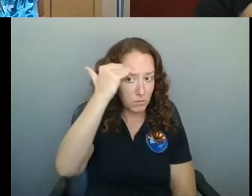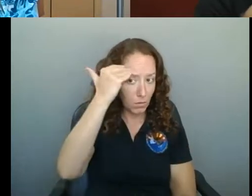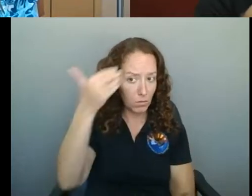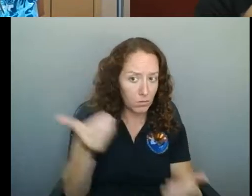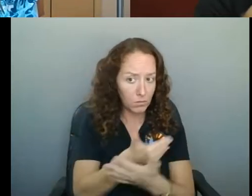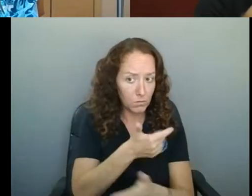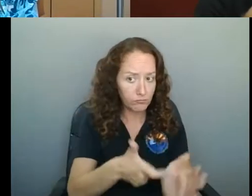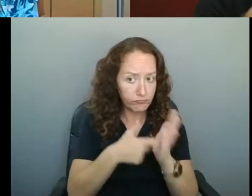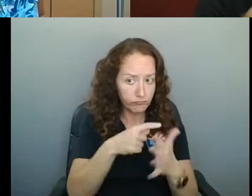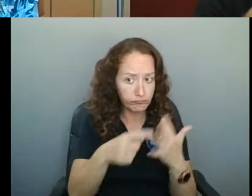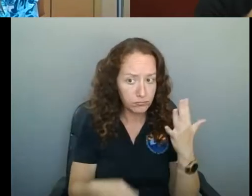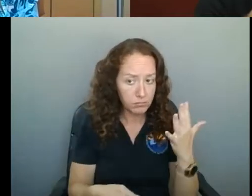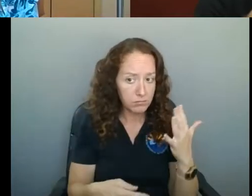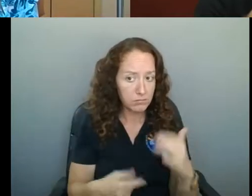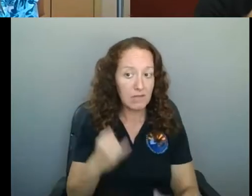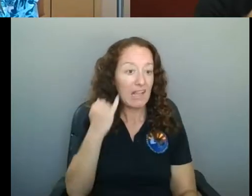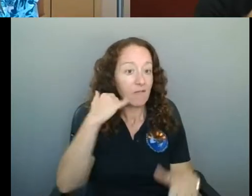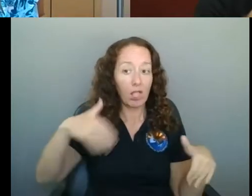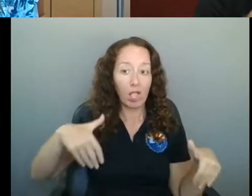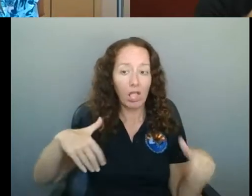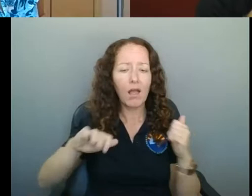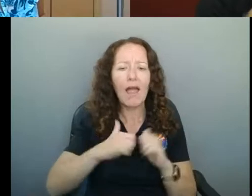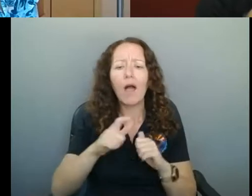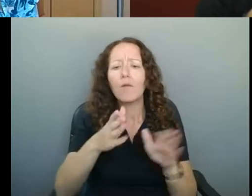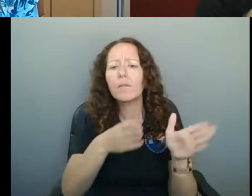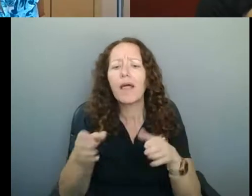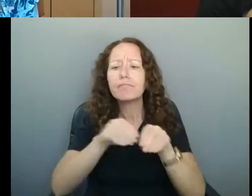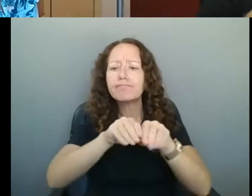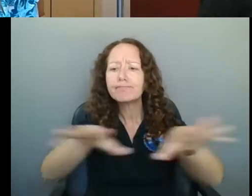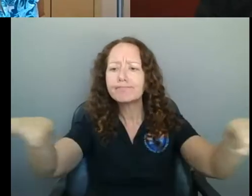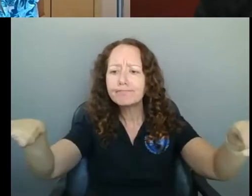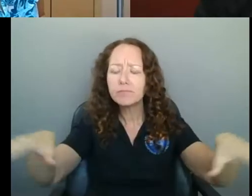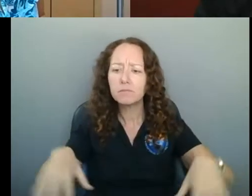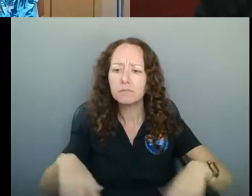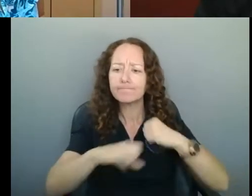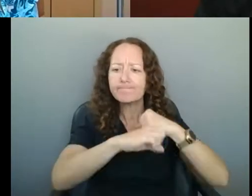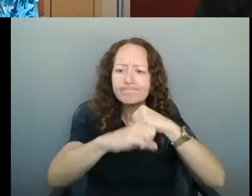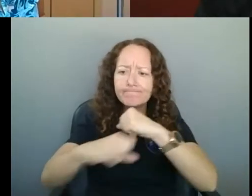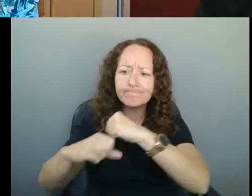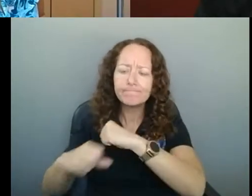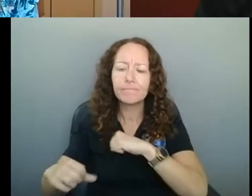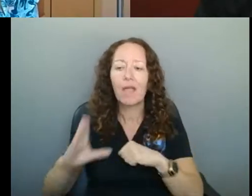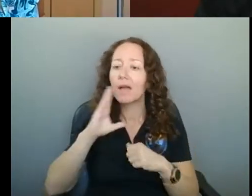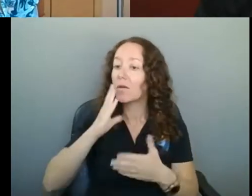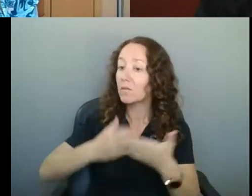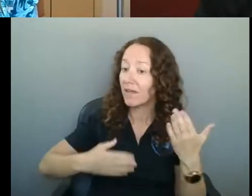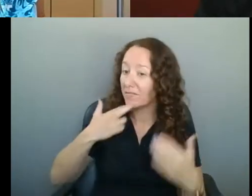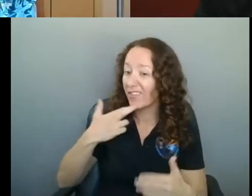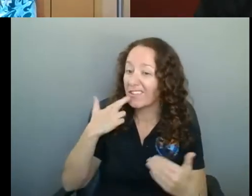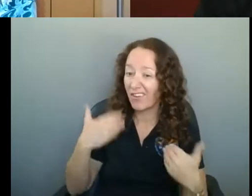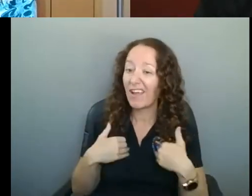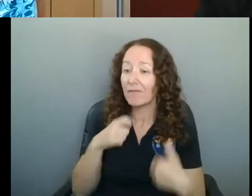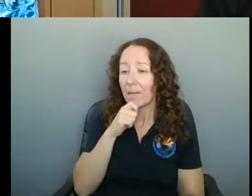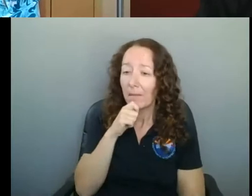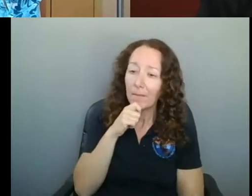not, do you have a messaging campaign to get this out to the restaurants? You know, we've seen some that are doing karaoke and some that do have